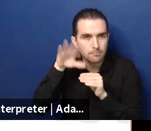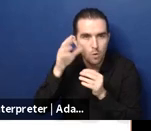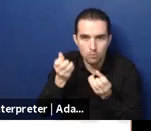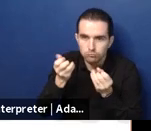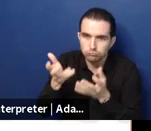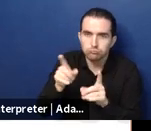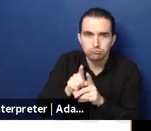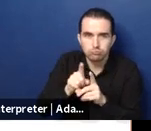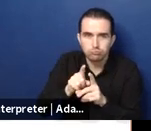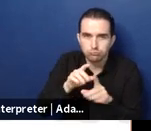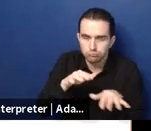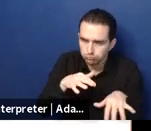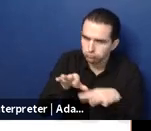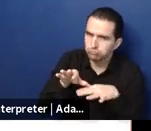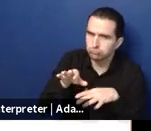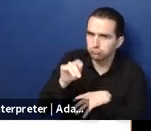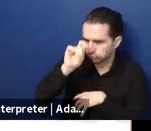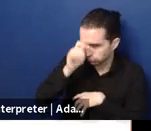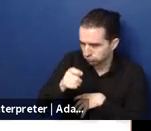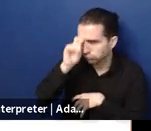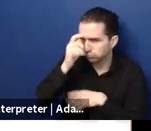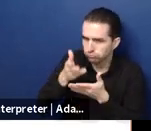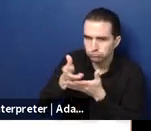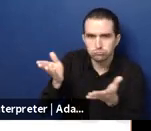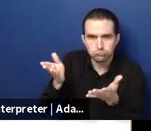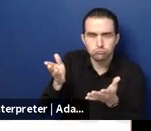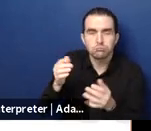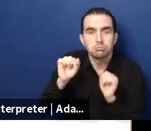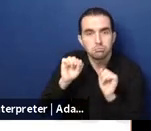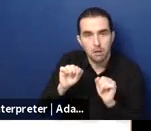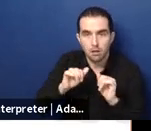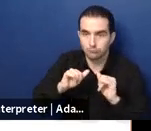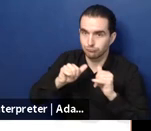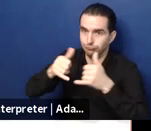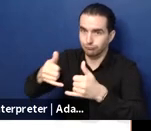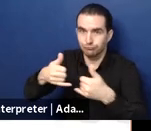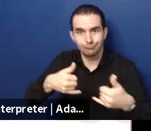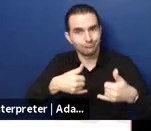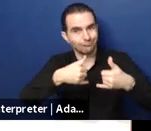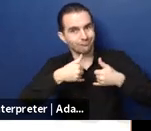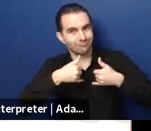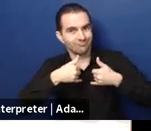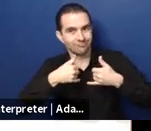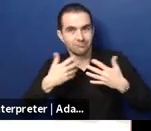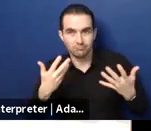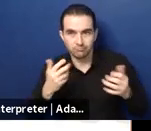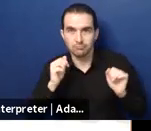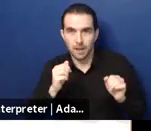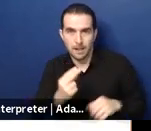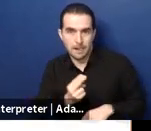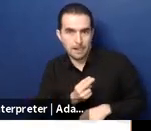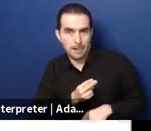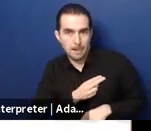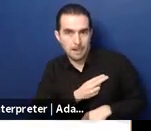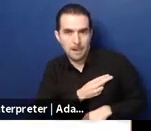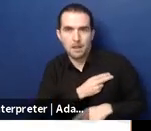mid middle income country but it is the way to go for us and if you can make it happen person with disabilities